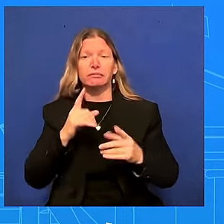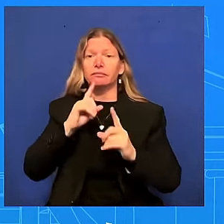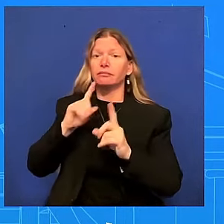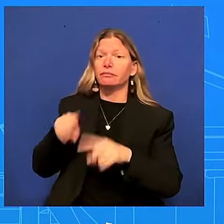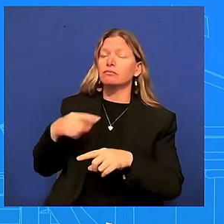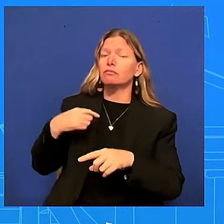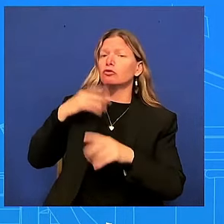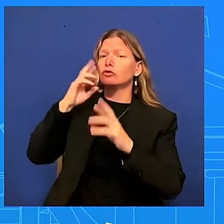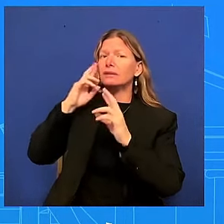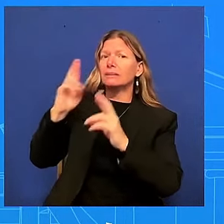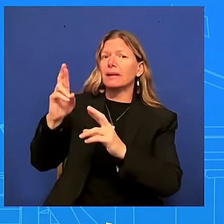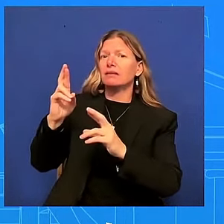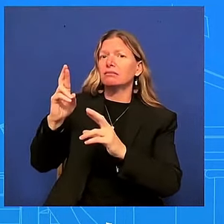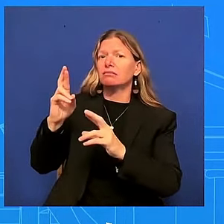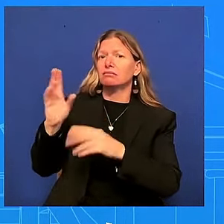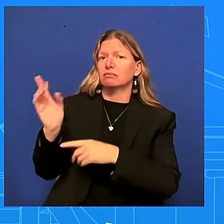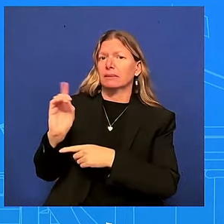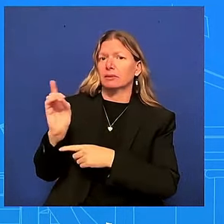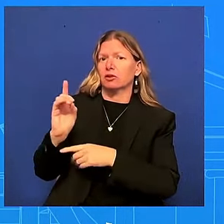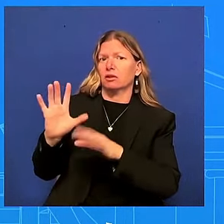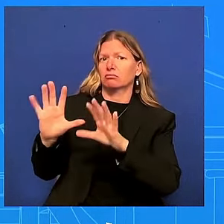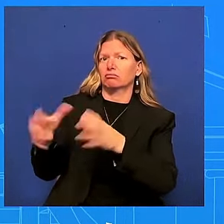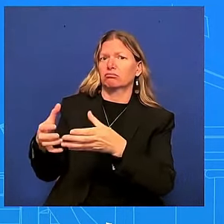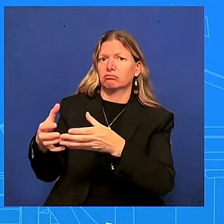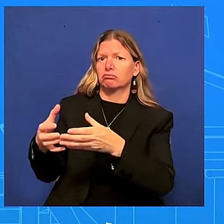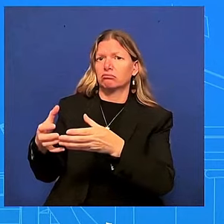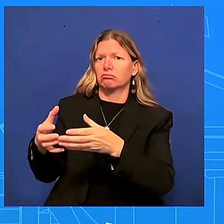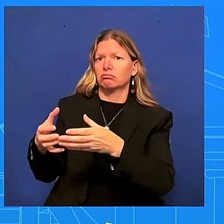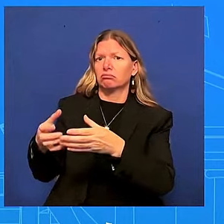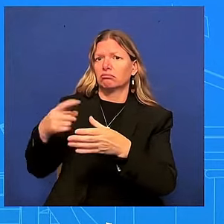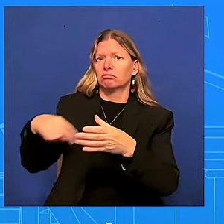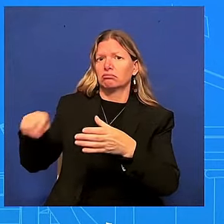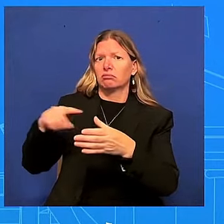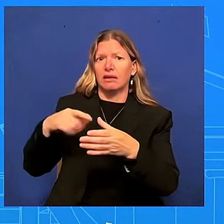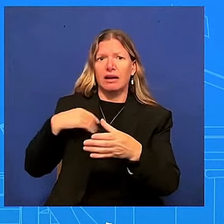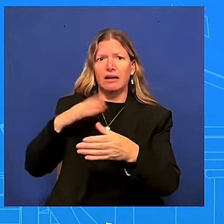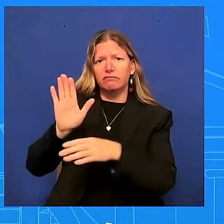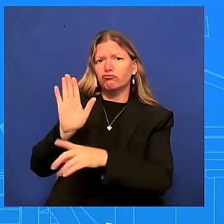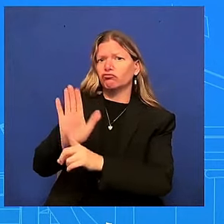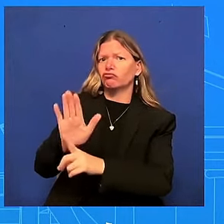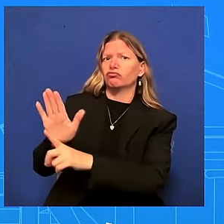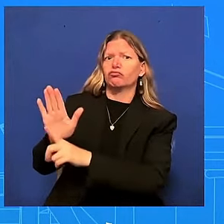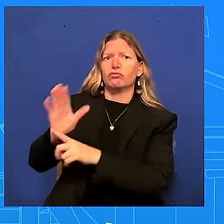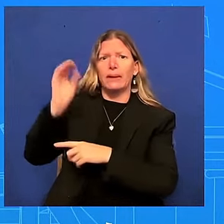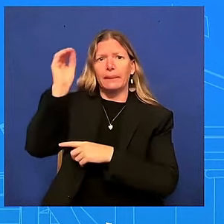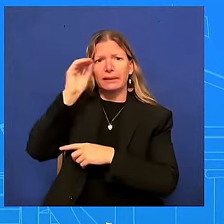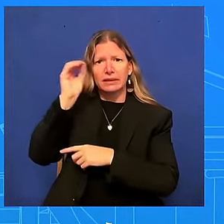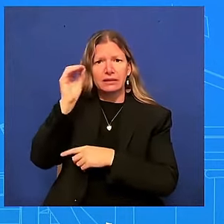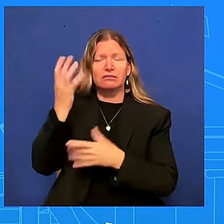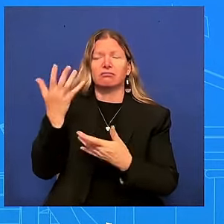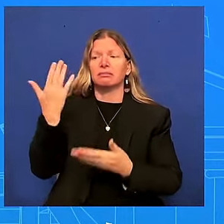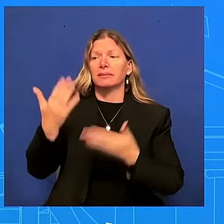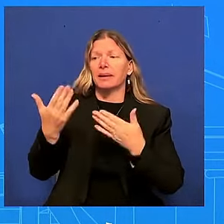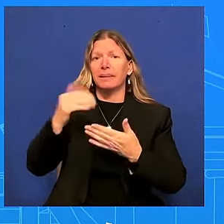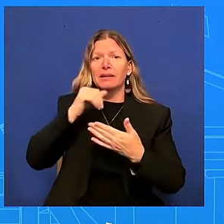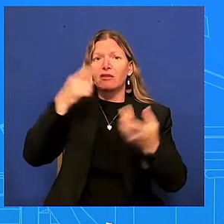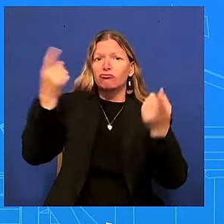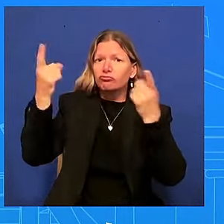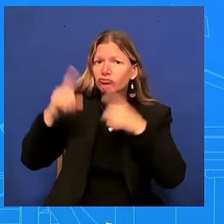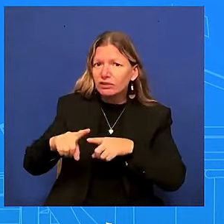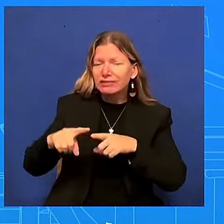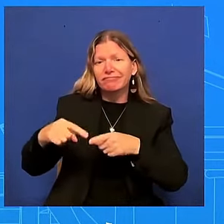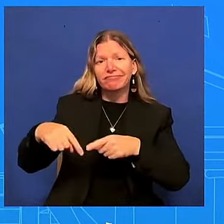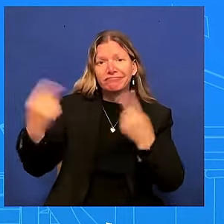going to have their opinions we are going to have our disagreements and that is what is important and we really respect other people's